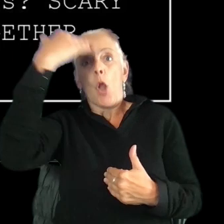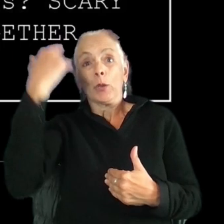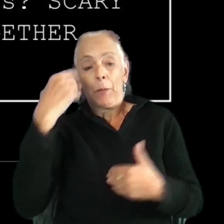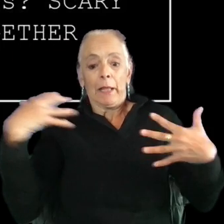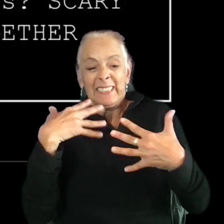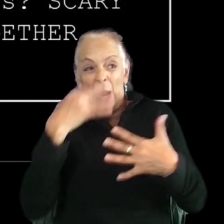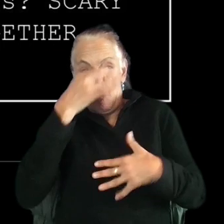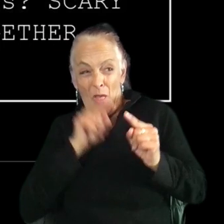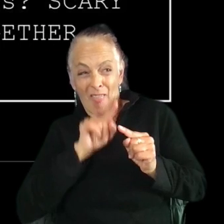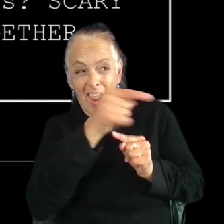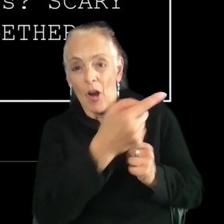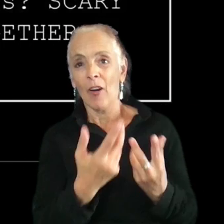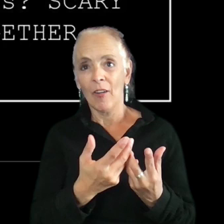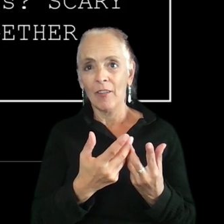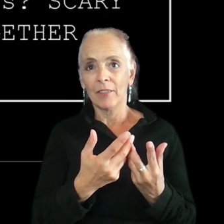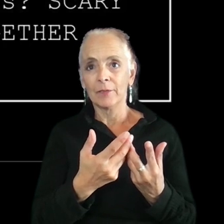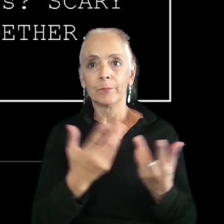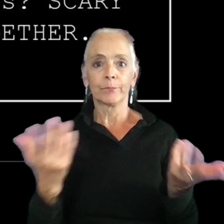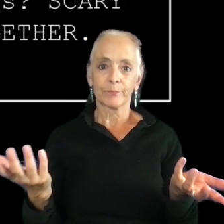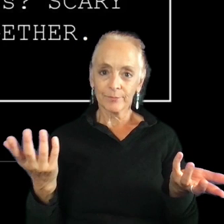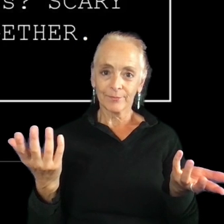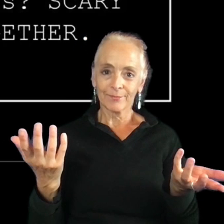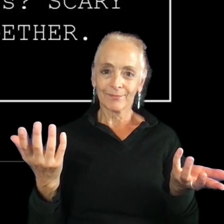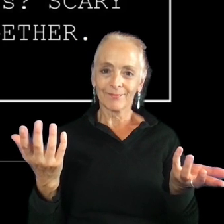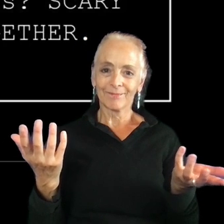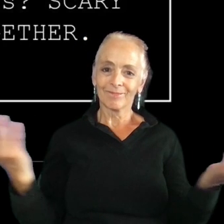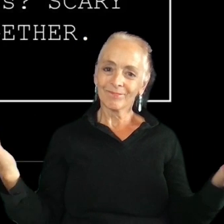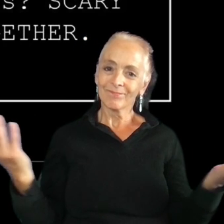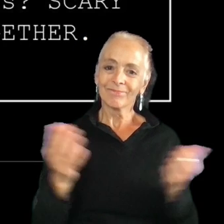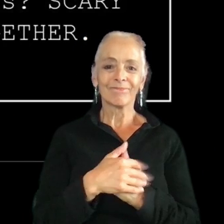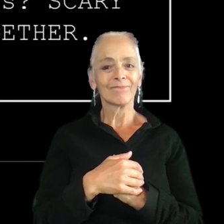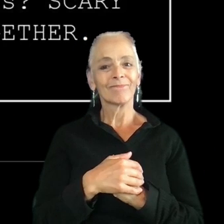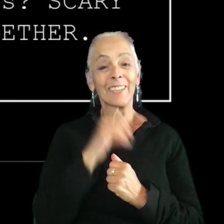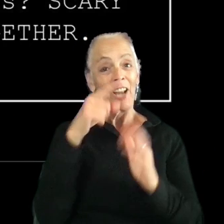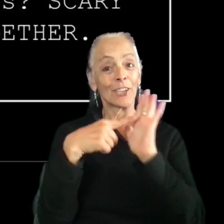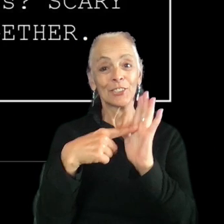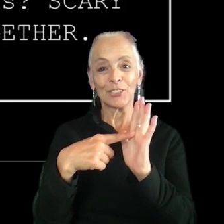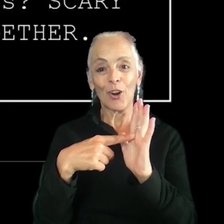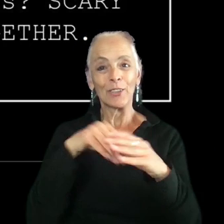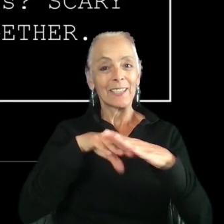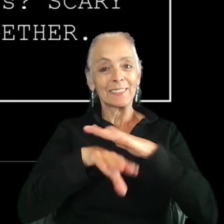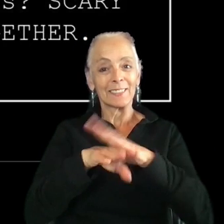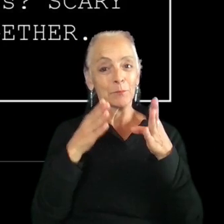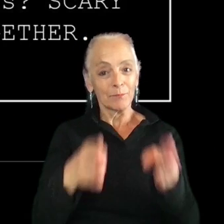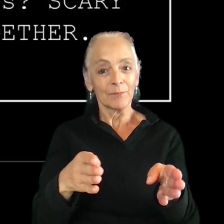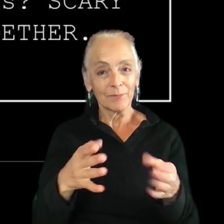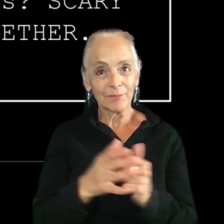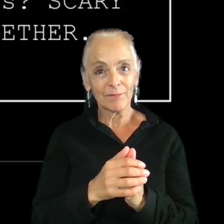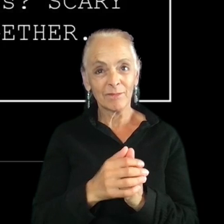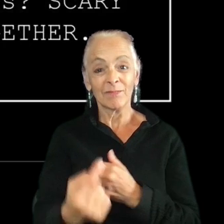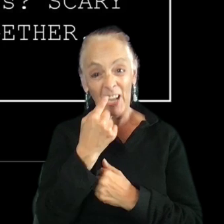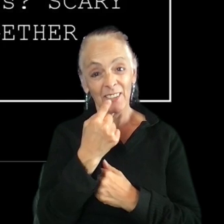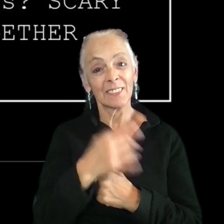right over there. But, you know, it's not frequently shown in an accessible manner, which sucks.